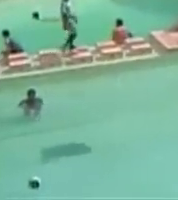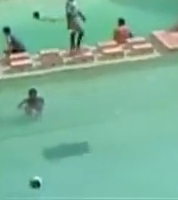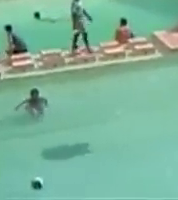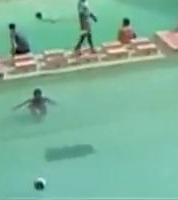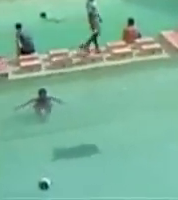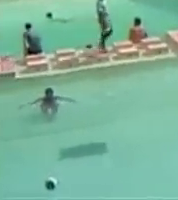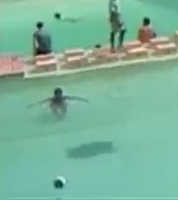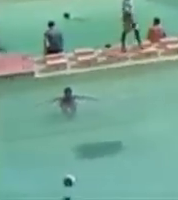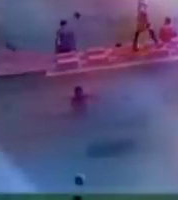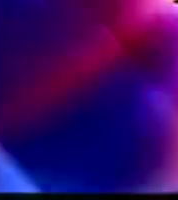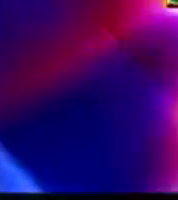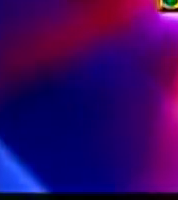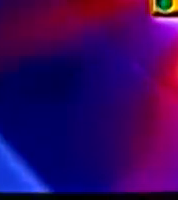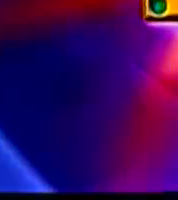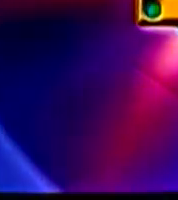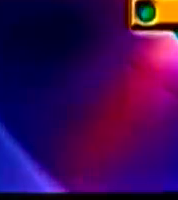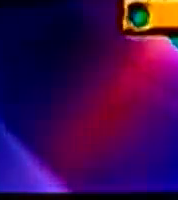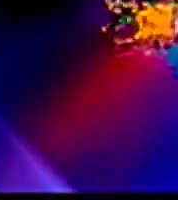now.